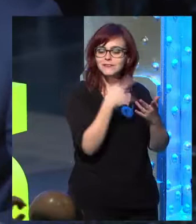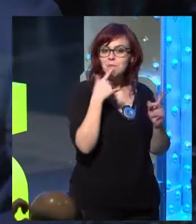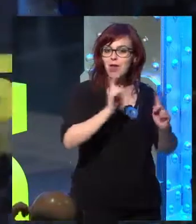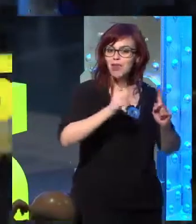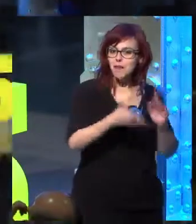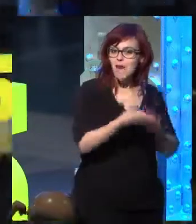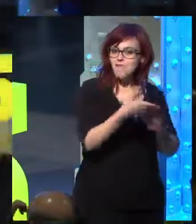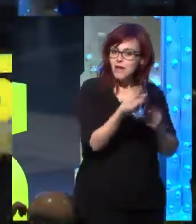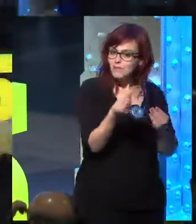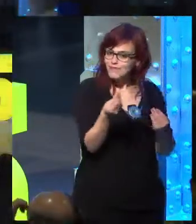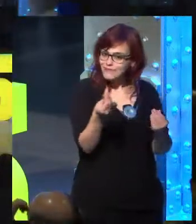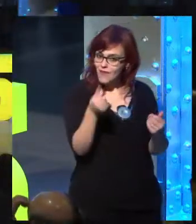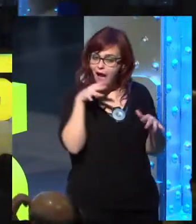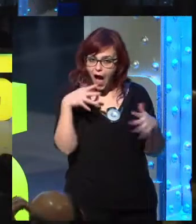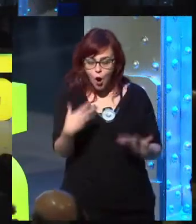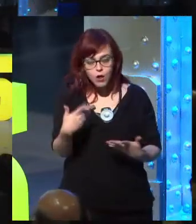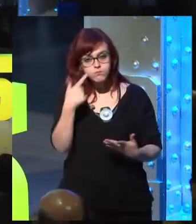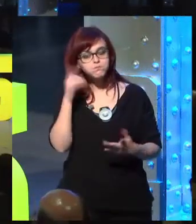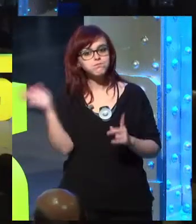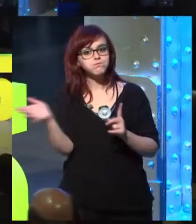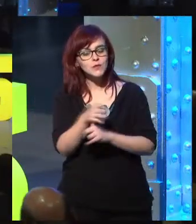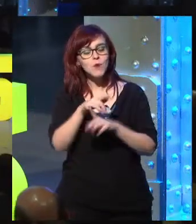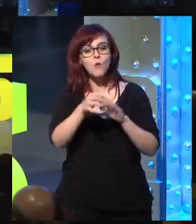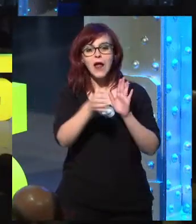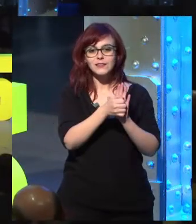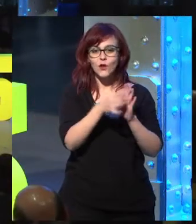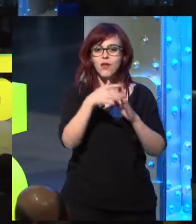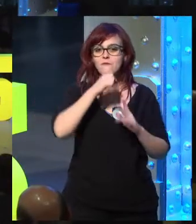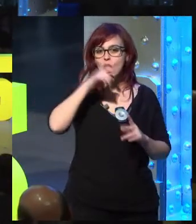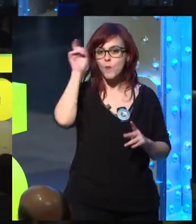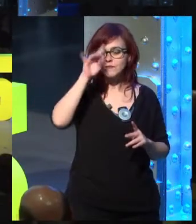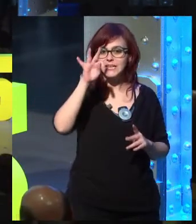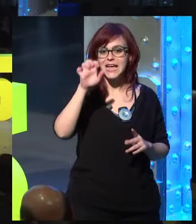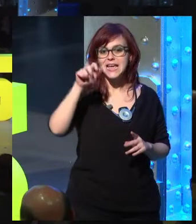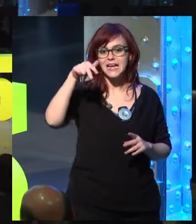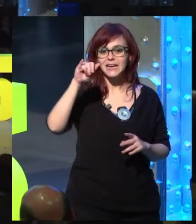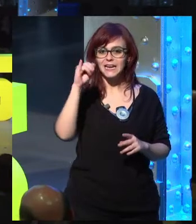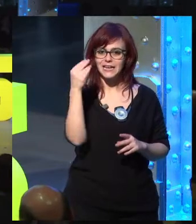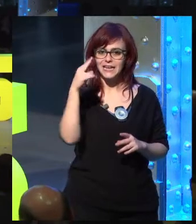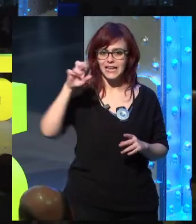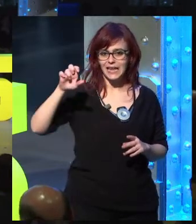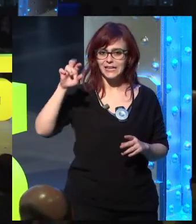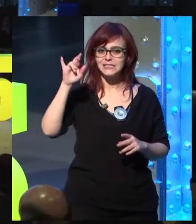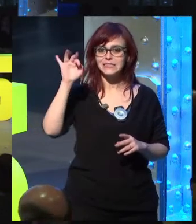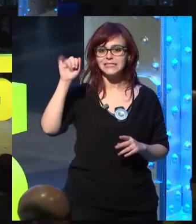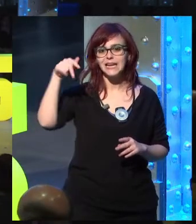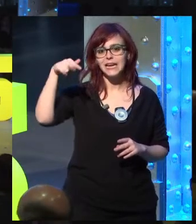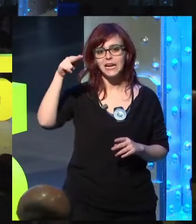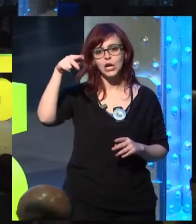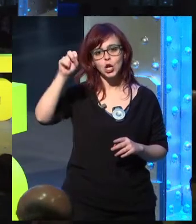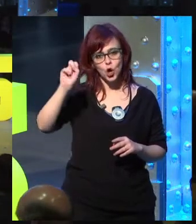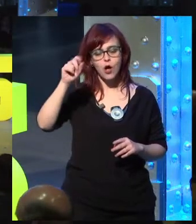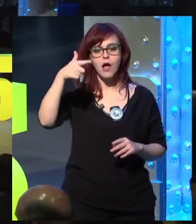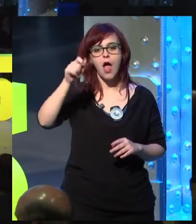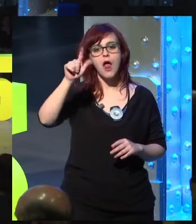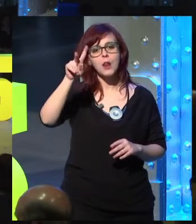with the current topics then. We can see a section of Enrique Tierno Galván, where